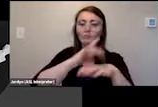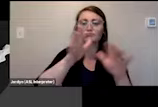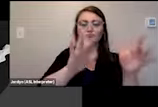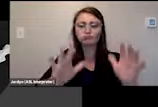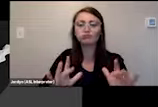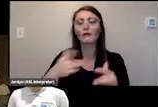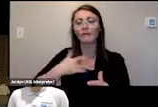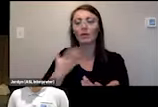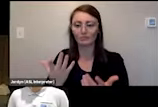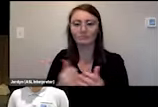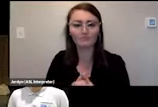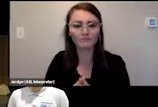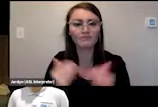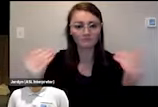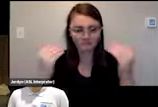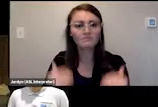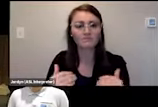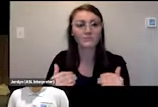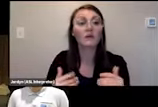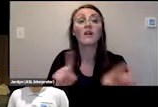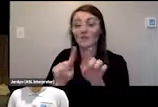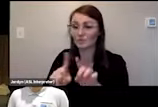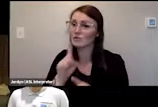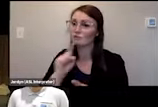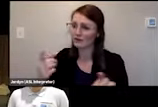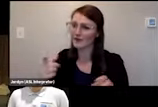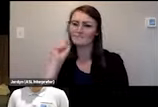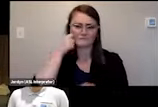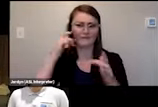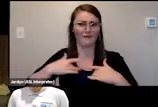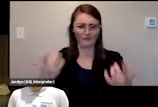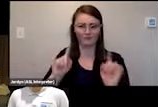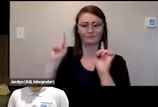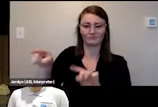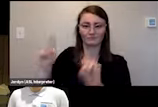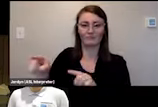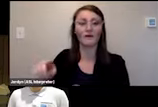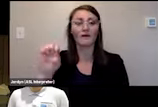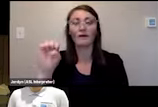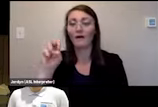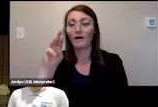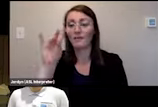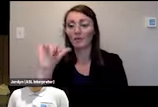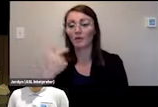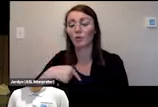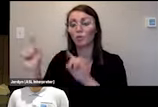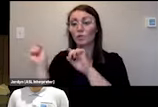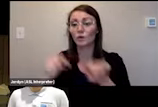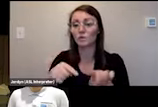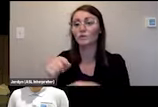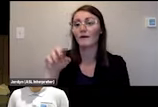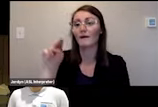we've also been going to some cool events so emily and i went to the national federation of the blind of ohio state convention